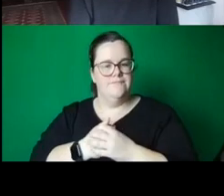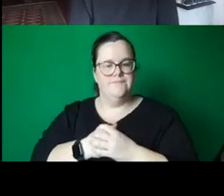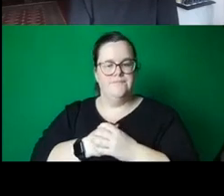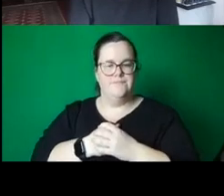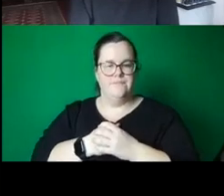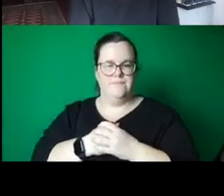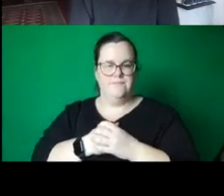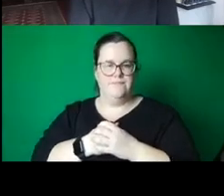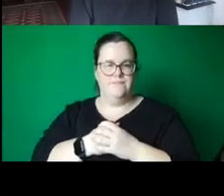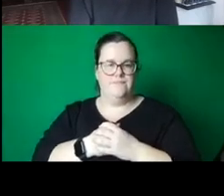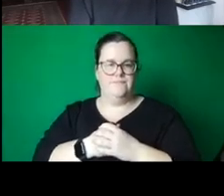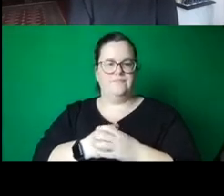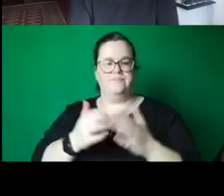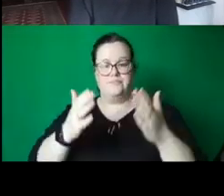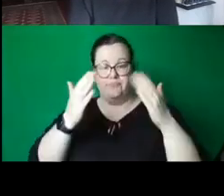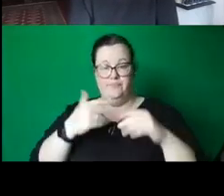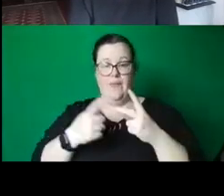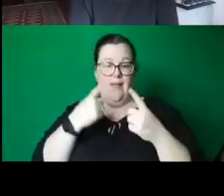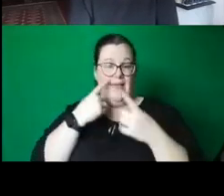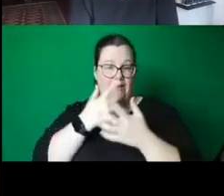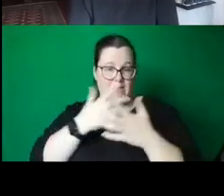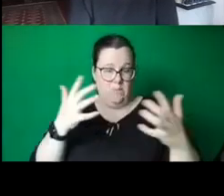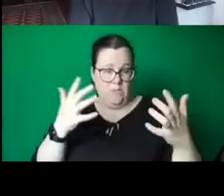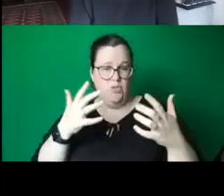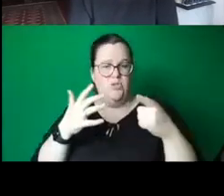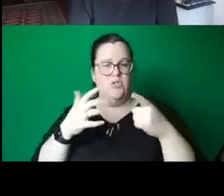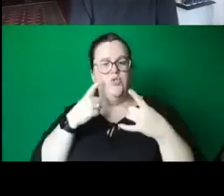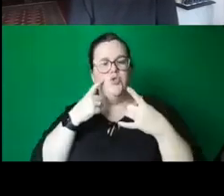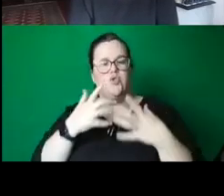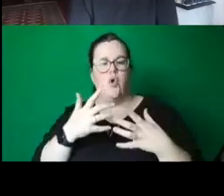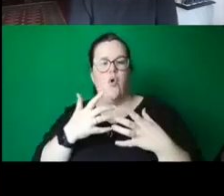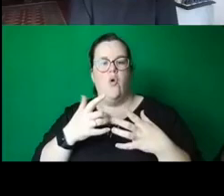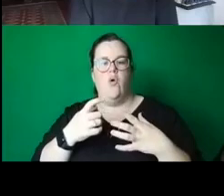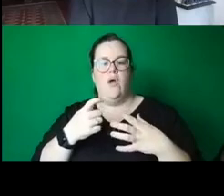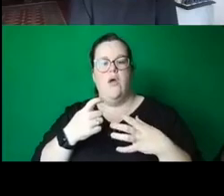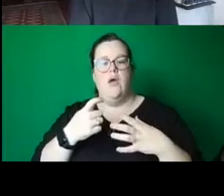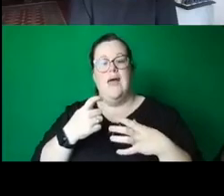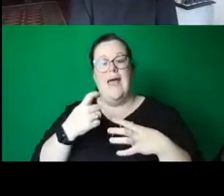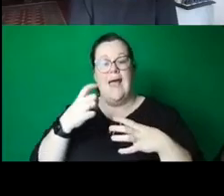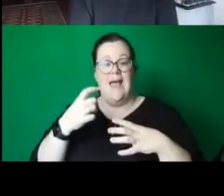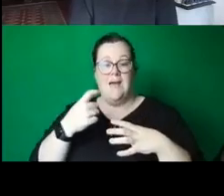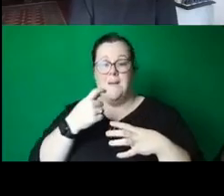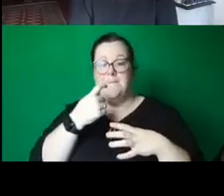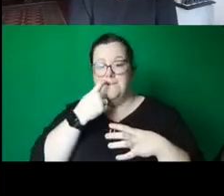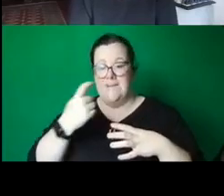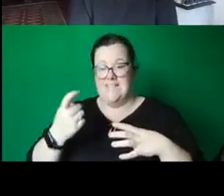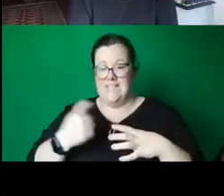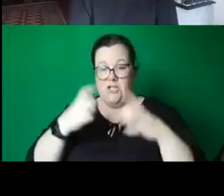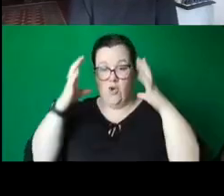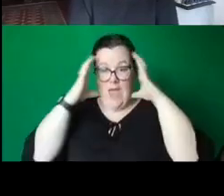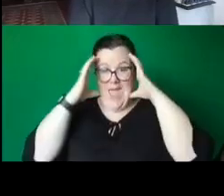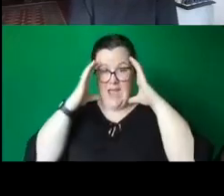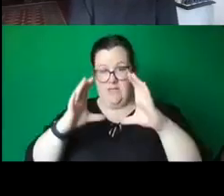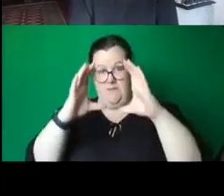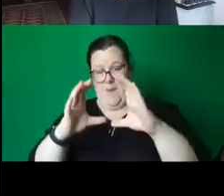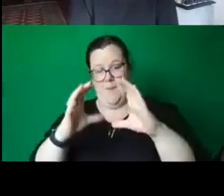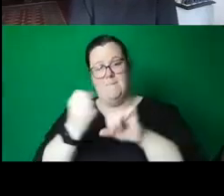revealed for the first time publicly, a 160 year old original marble head of Russian Emperor Alexander the second, by